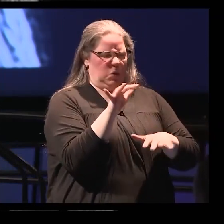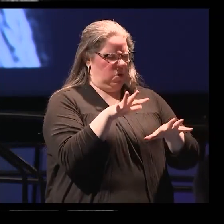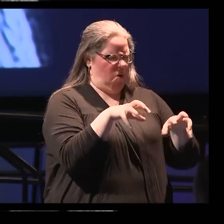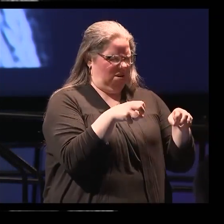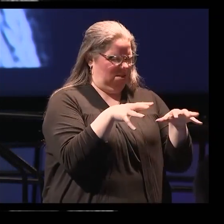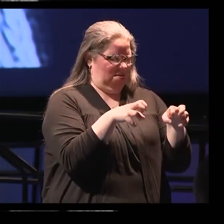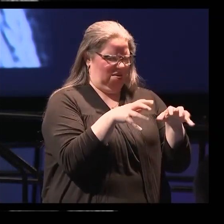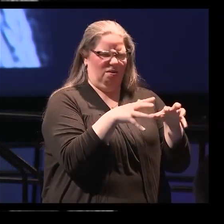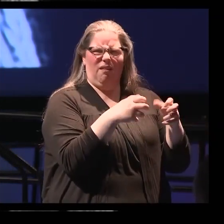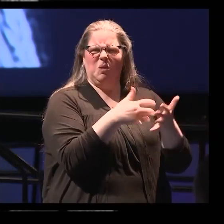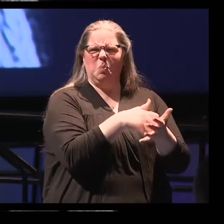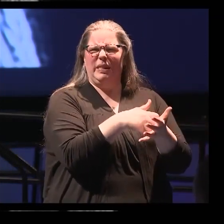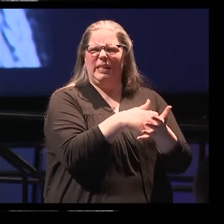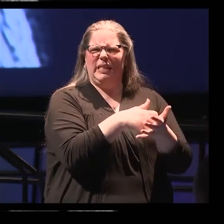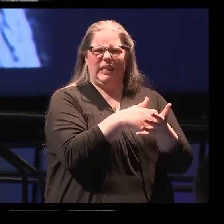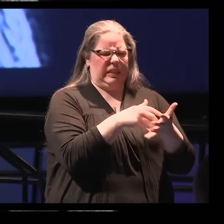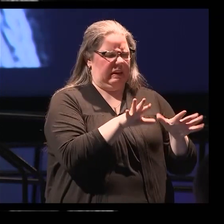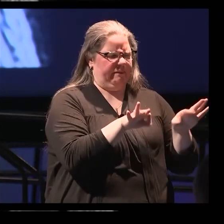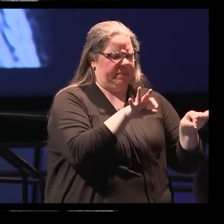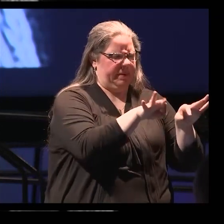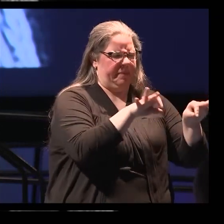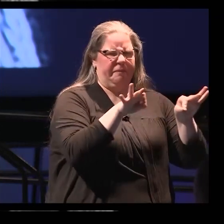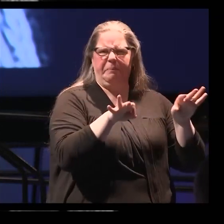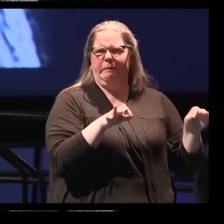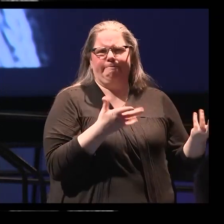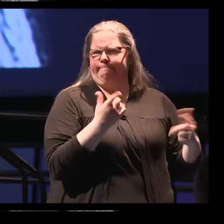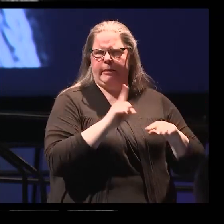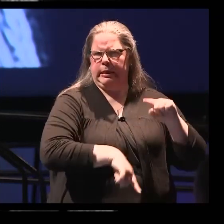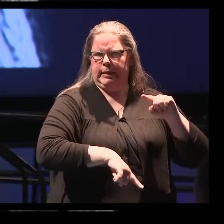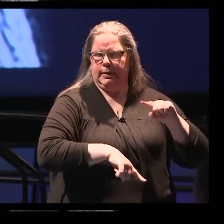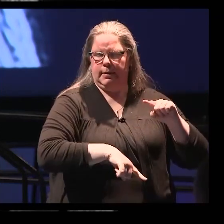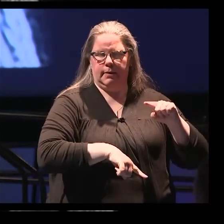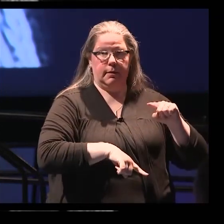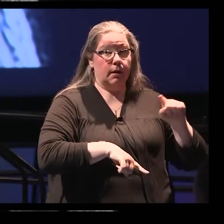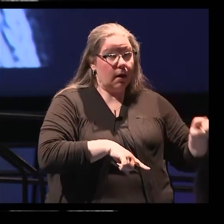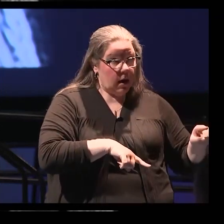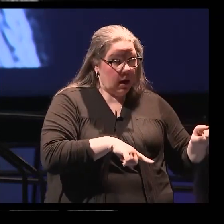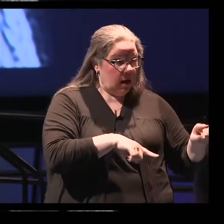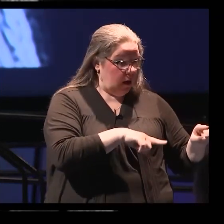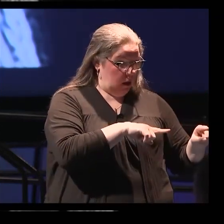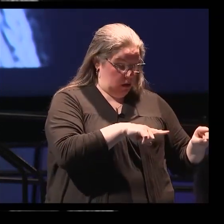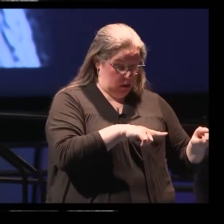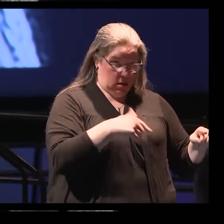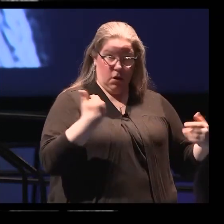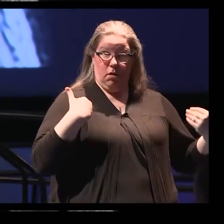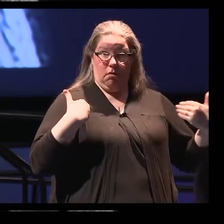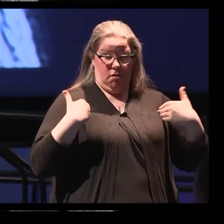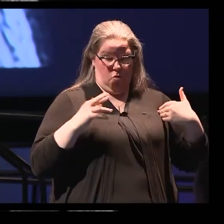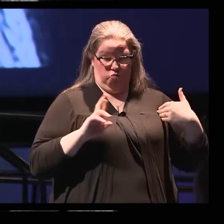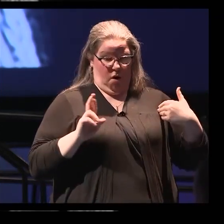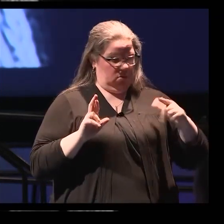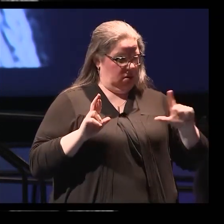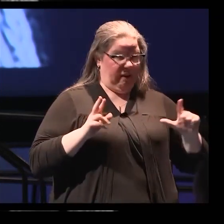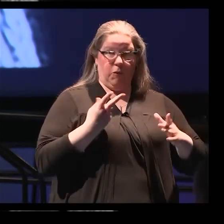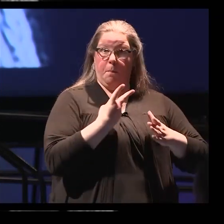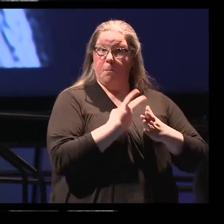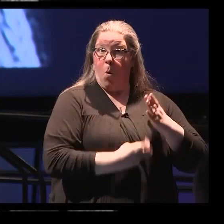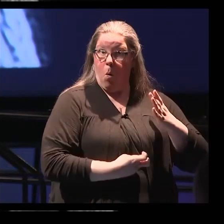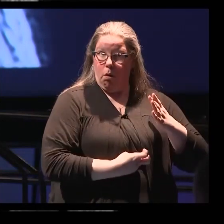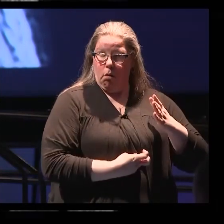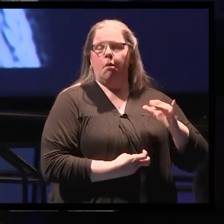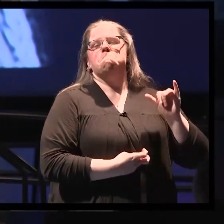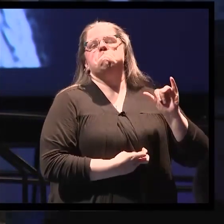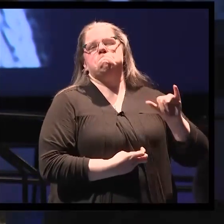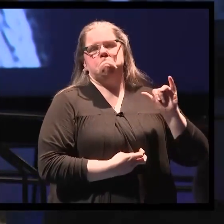or fine movements. Considering both sides of his body are affected, this points to